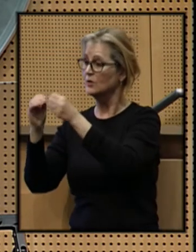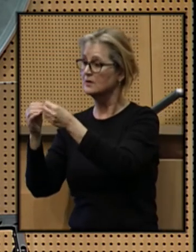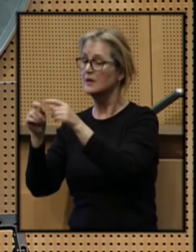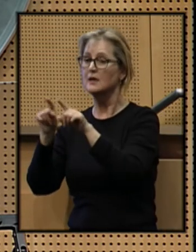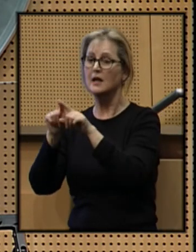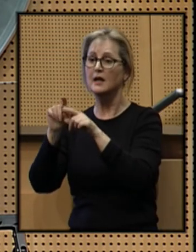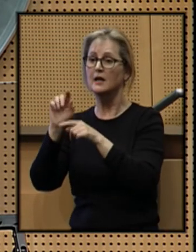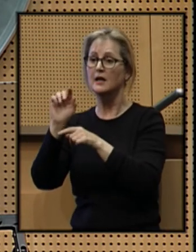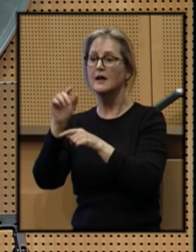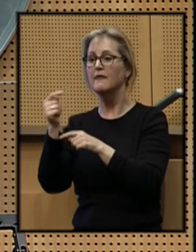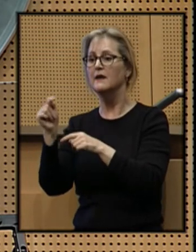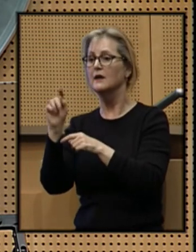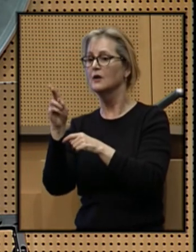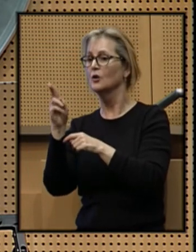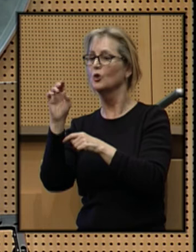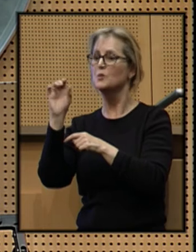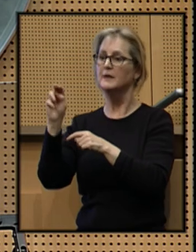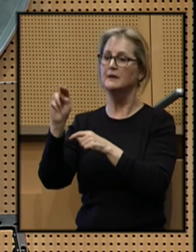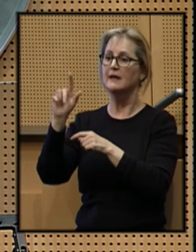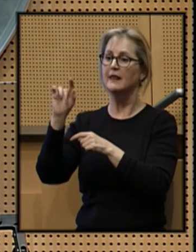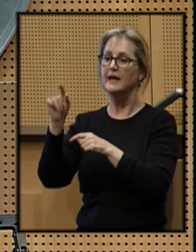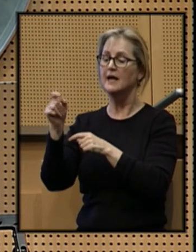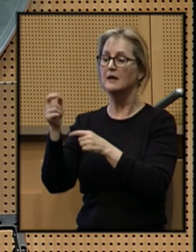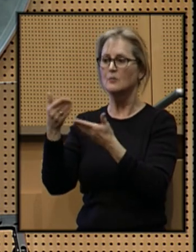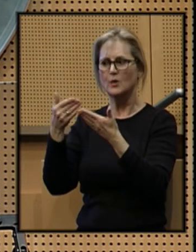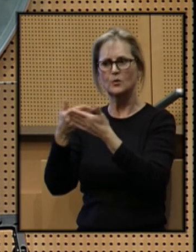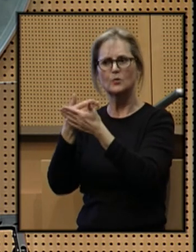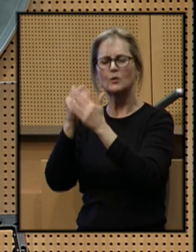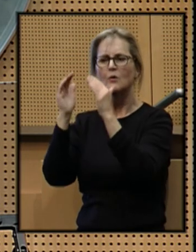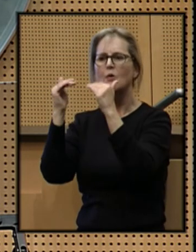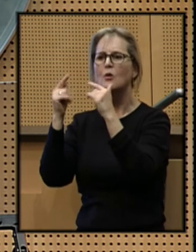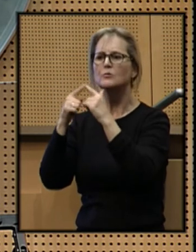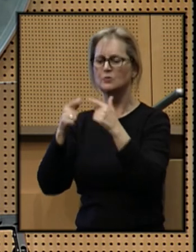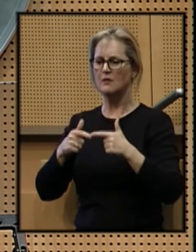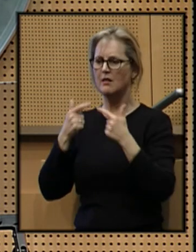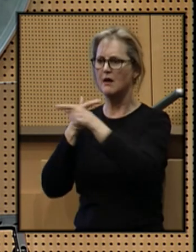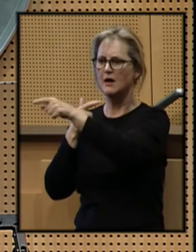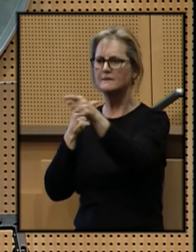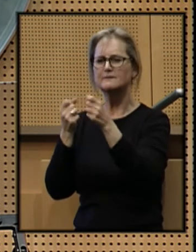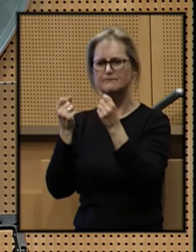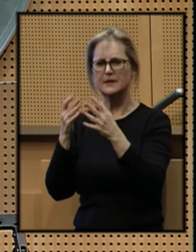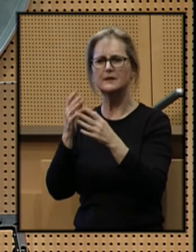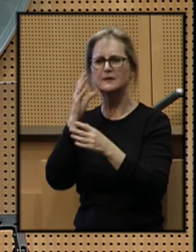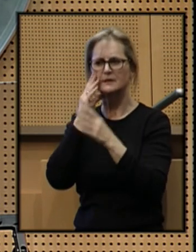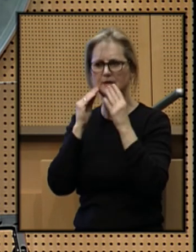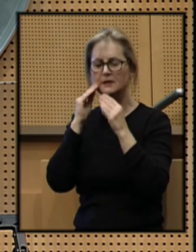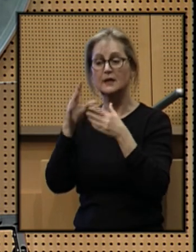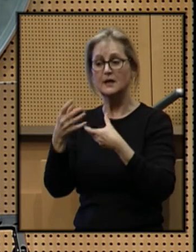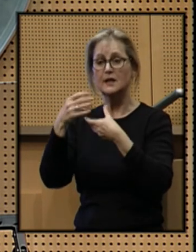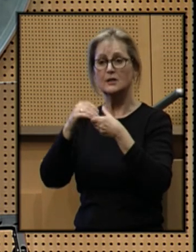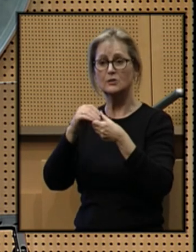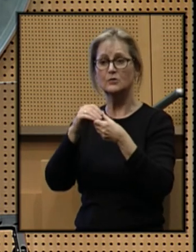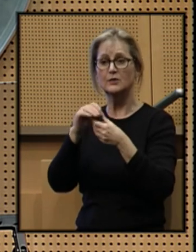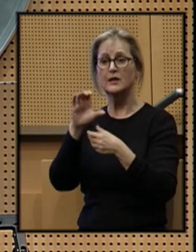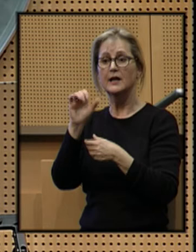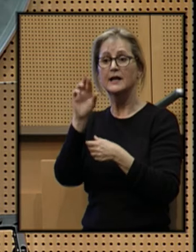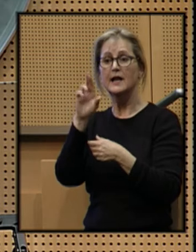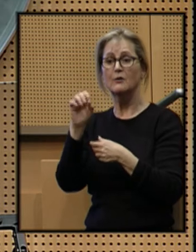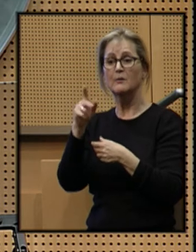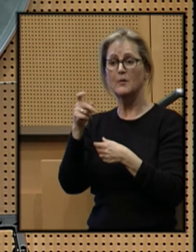like the Urban Lake. And has brought new hope to the lives of many, including Kerry Carver.